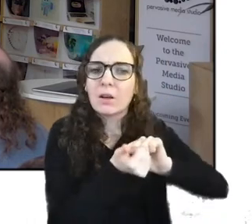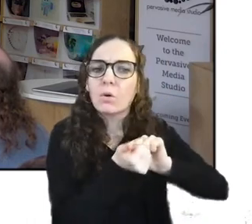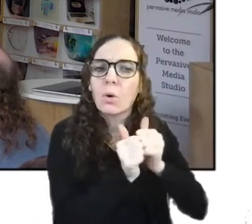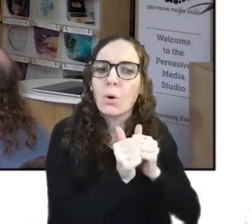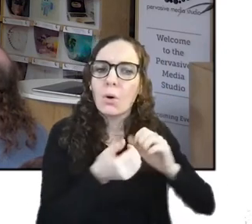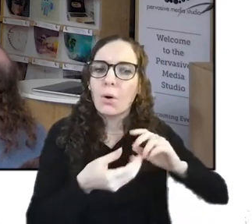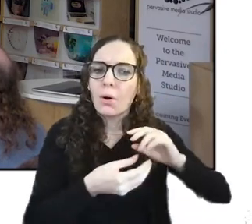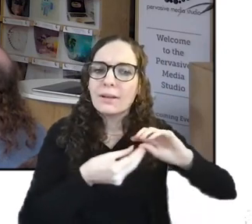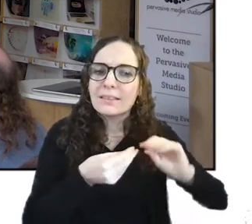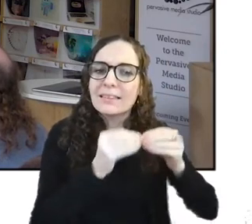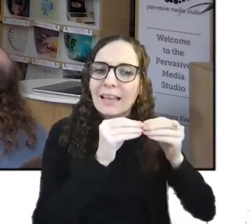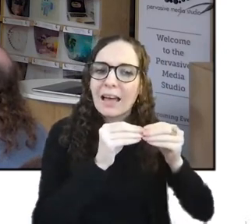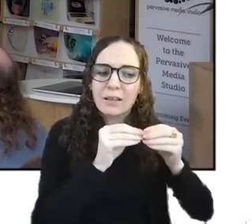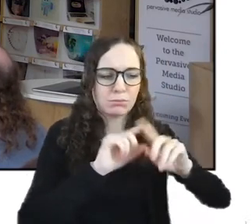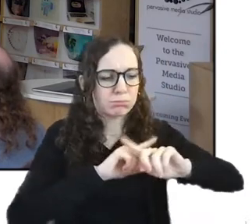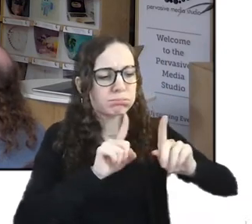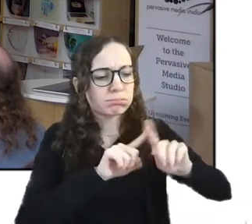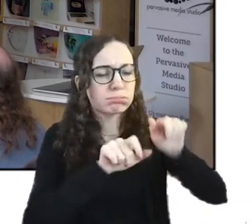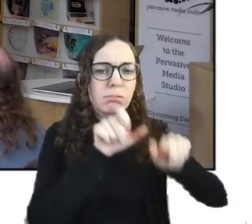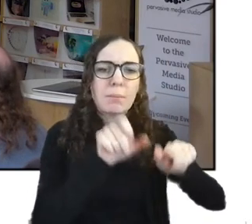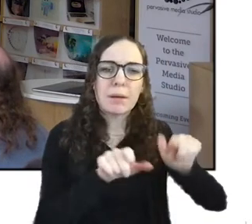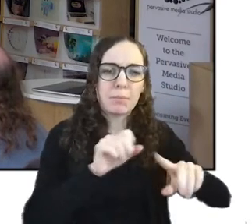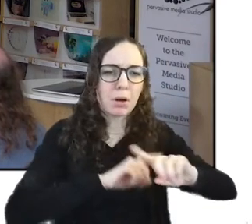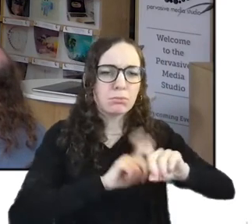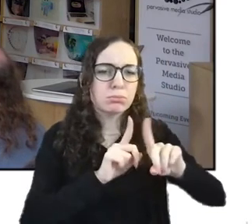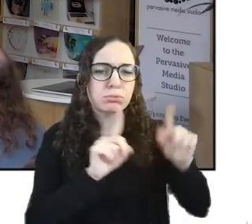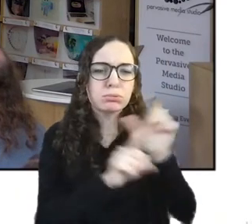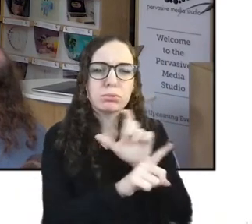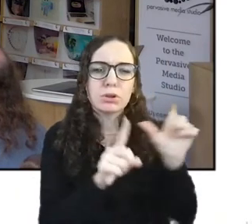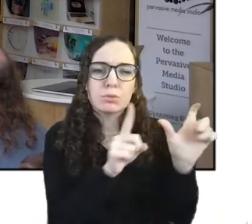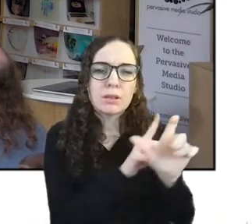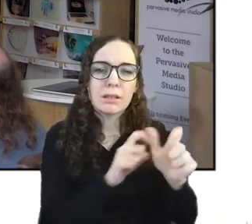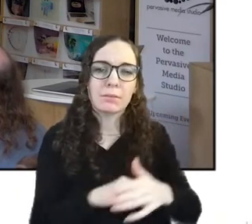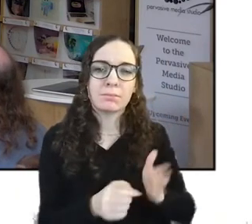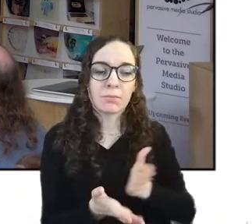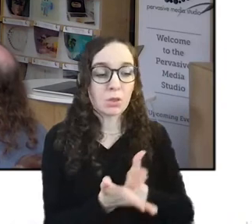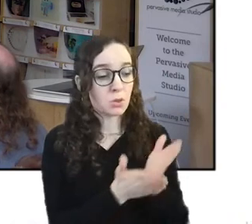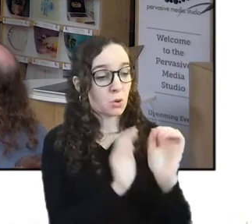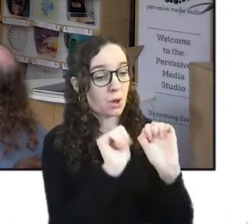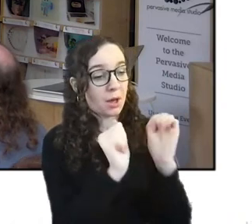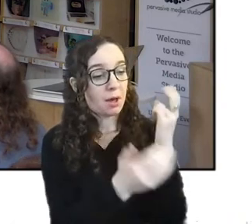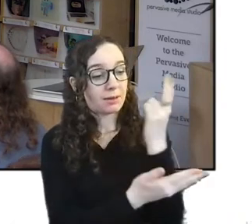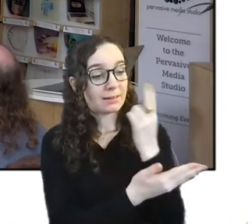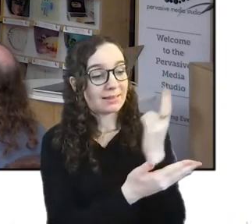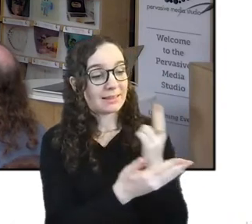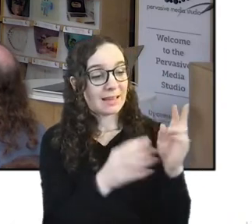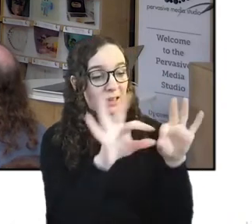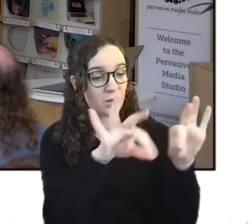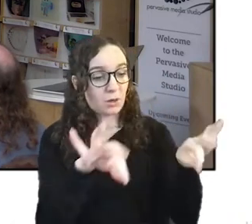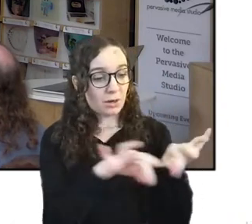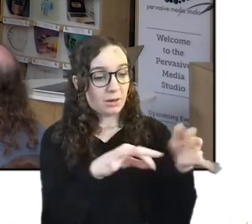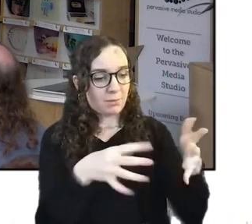and communities through her design studio she has mental she has designed mental health tools products